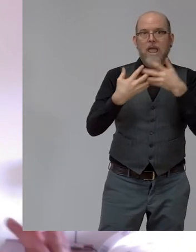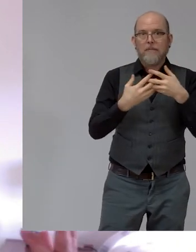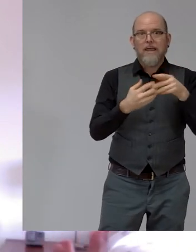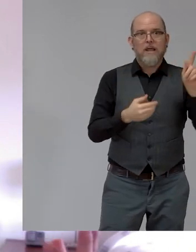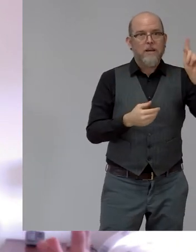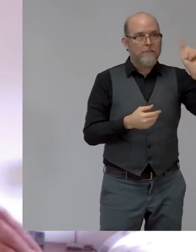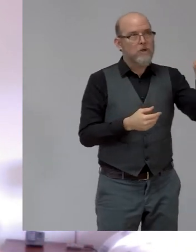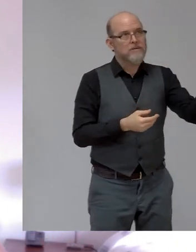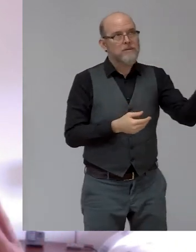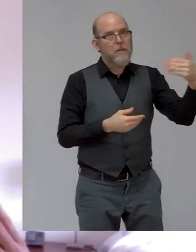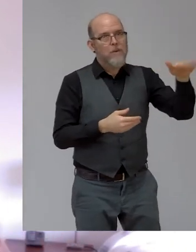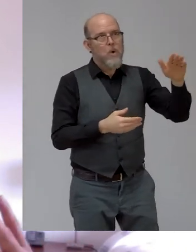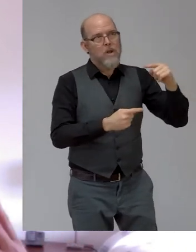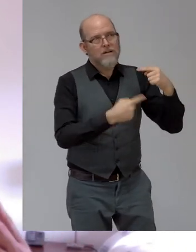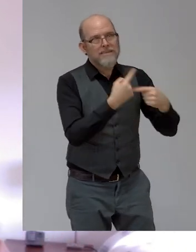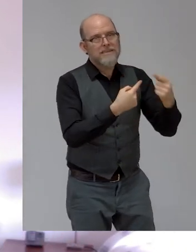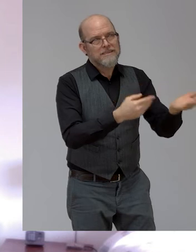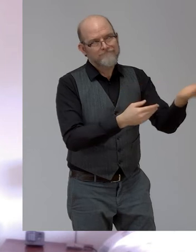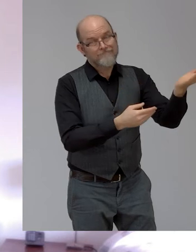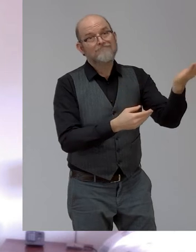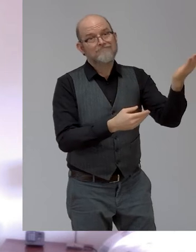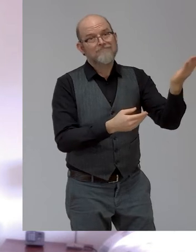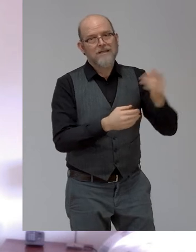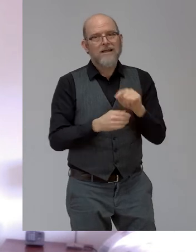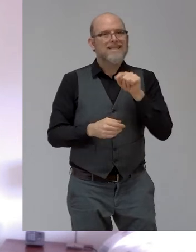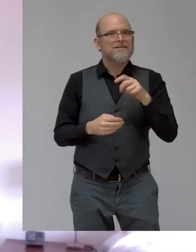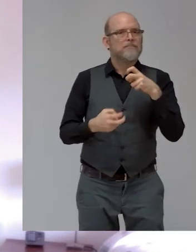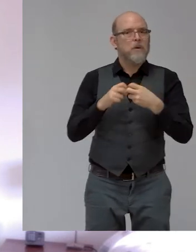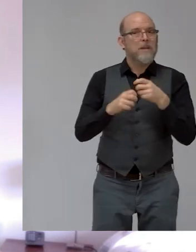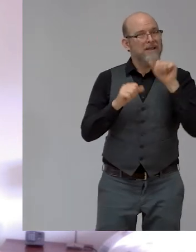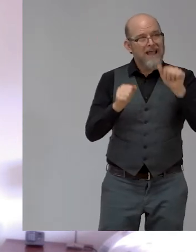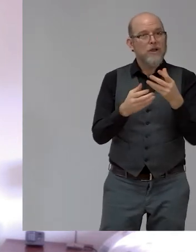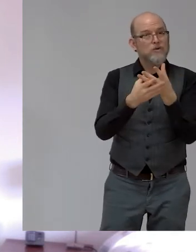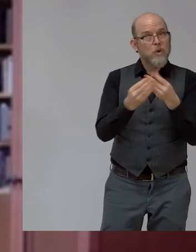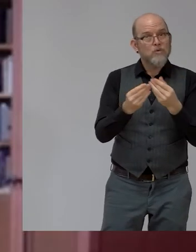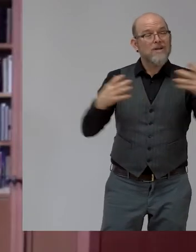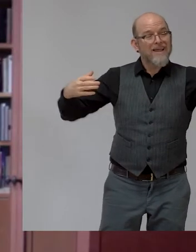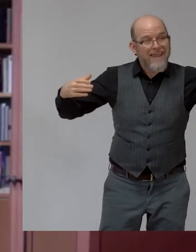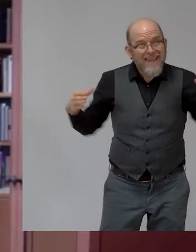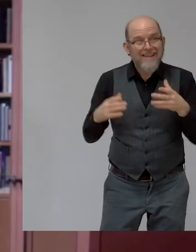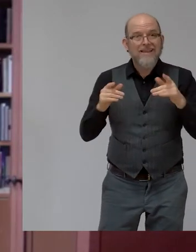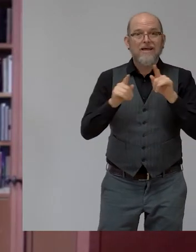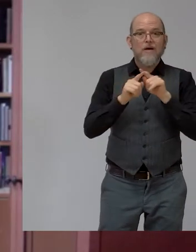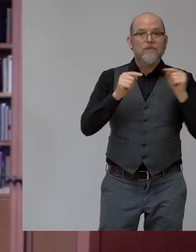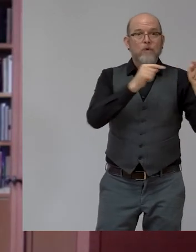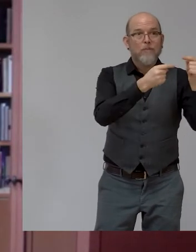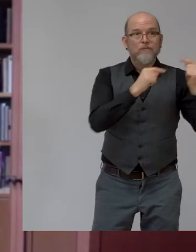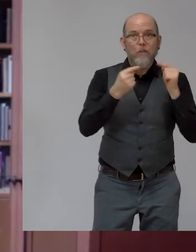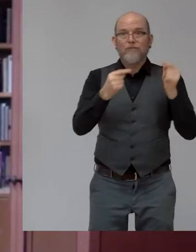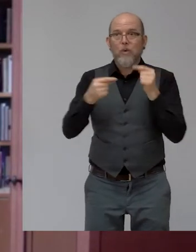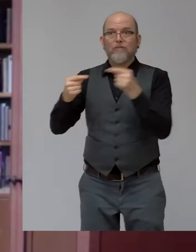You know, and creation of these kind of forums to do that, I think, is very, very important. Just one final thought, then.